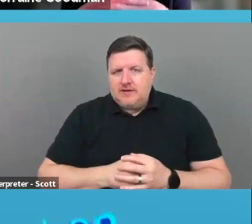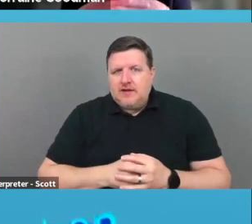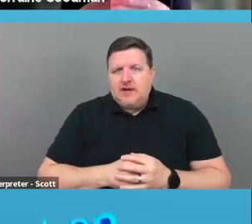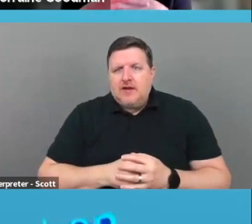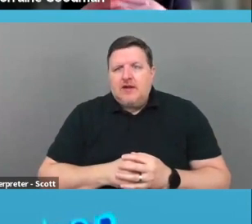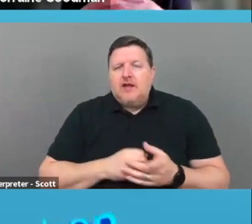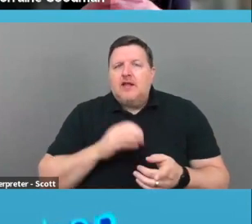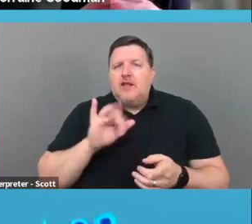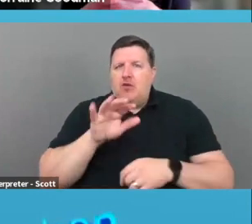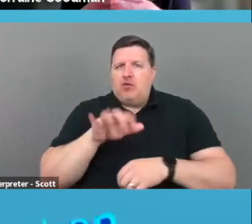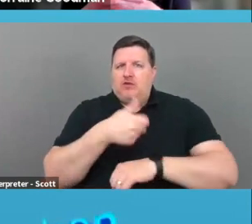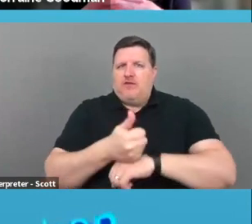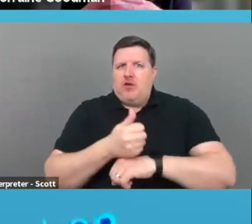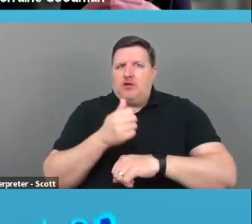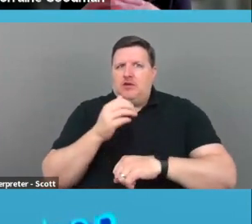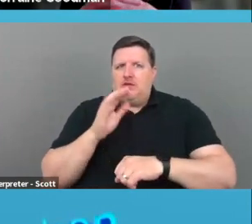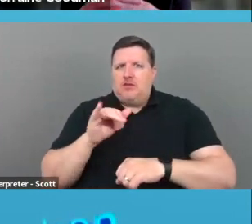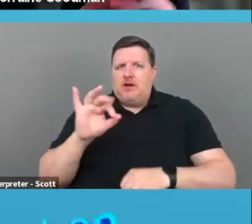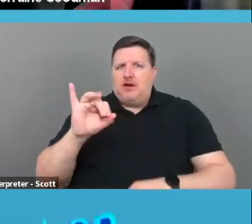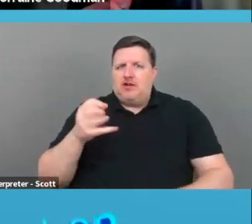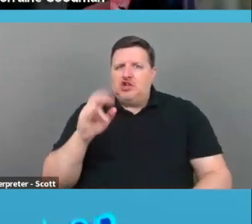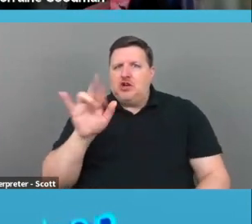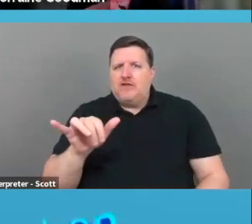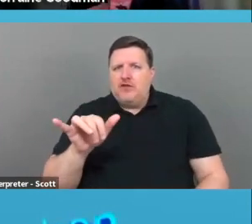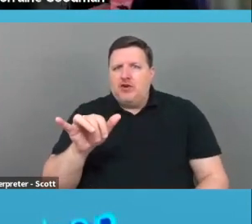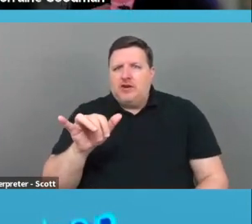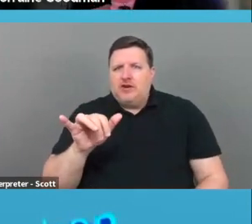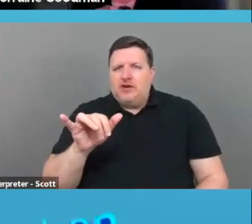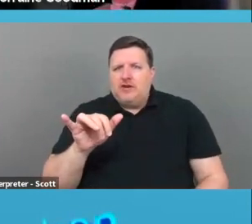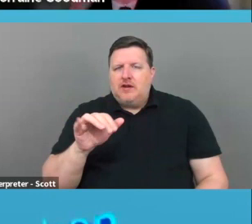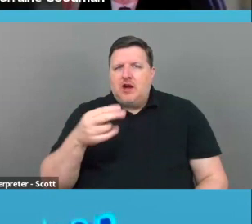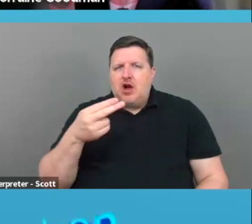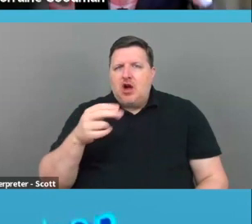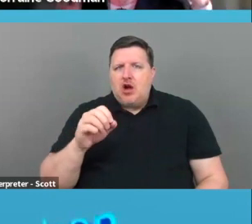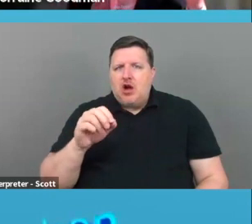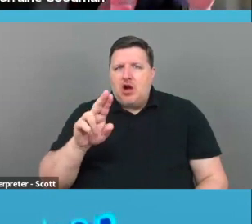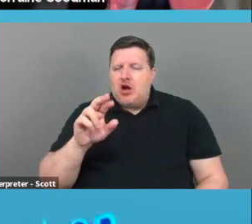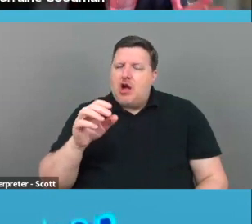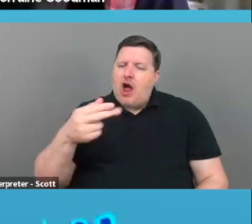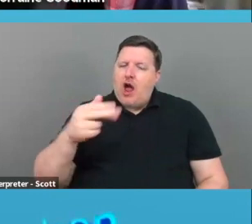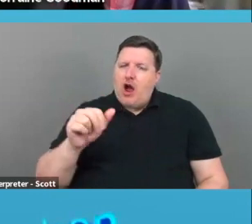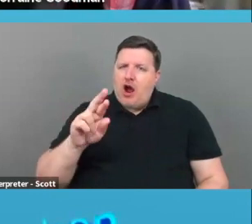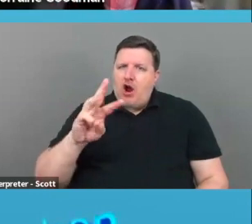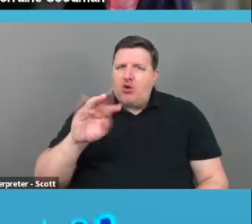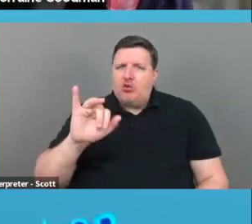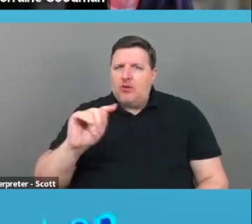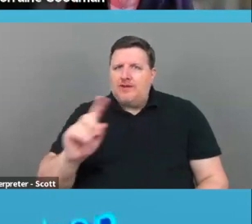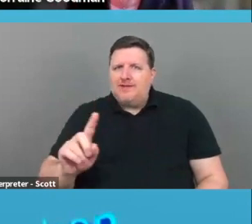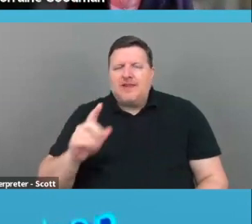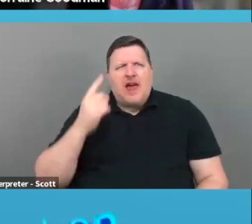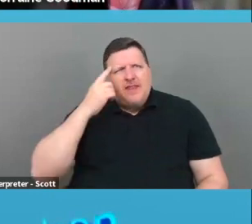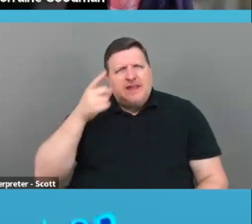for a New Audience was founded by Jeffrey, uh, Horwitz, who still is, I think he's still there. Um,